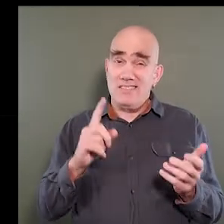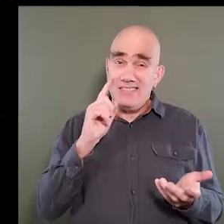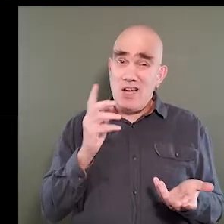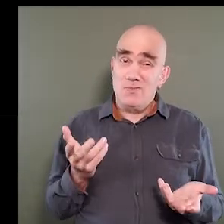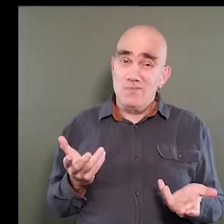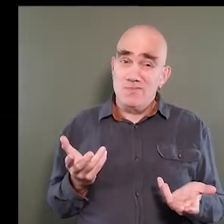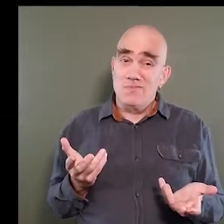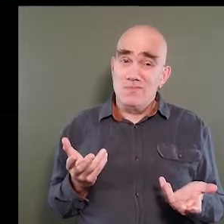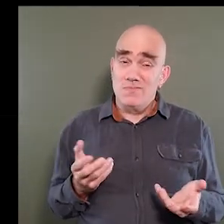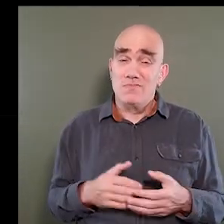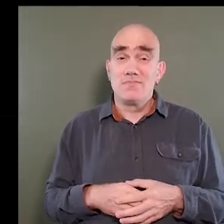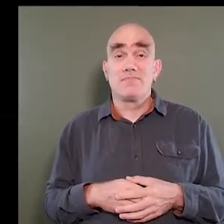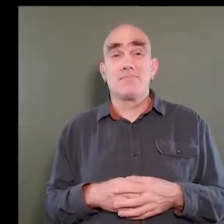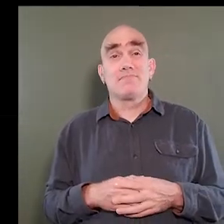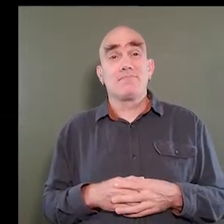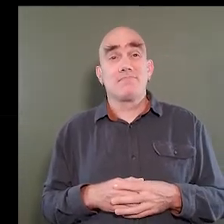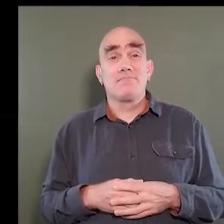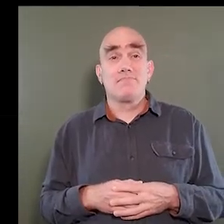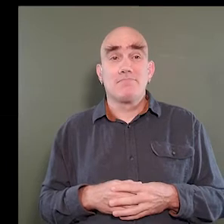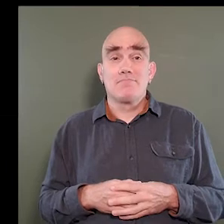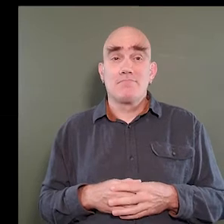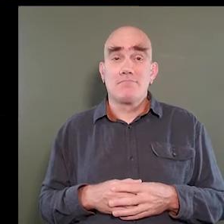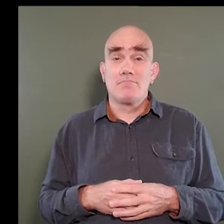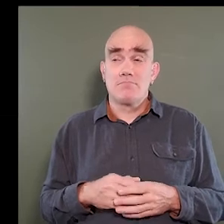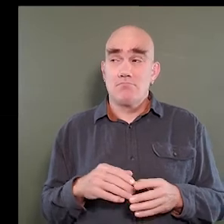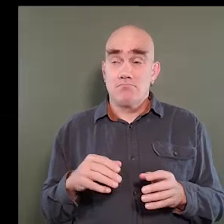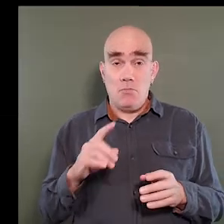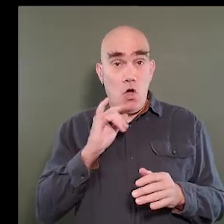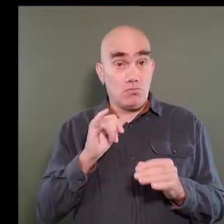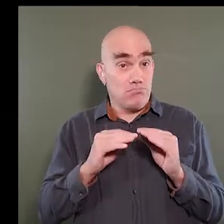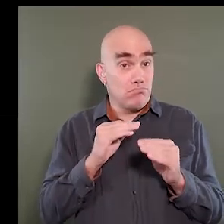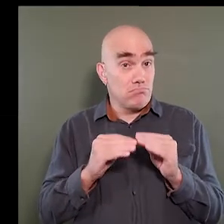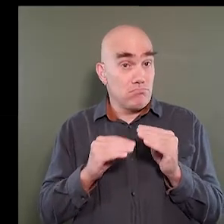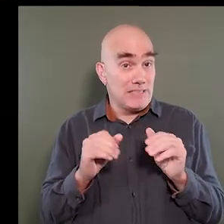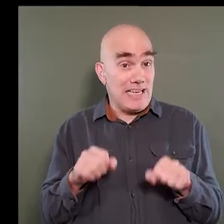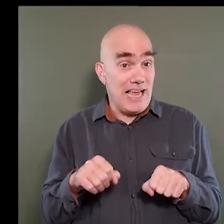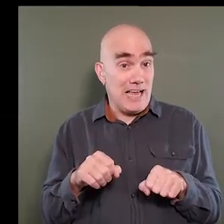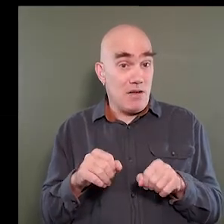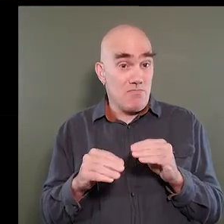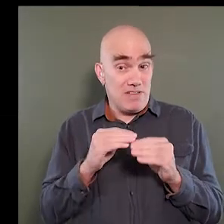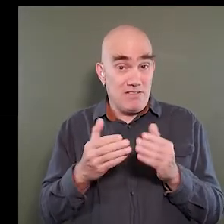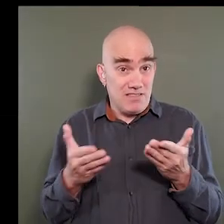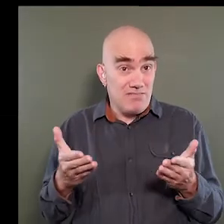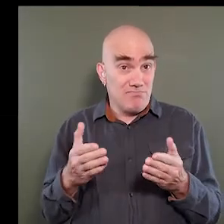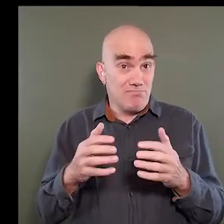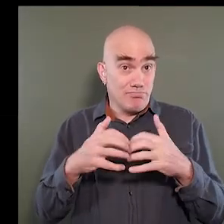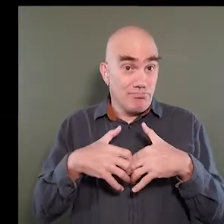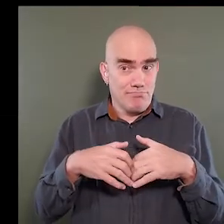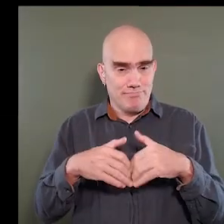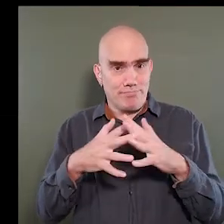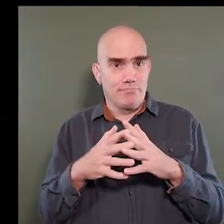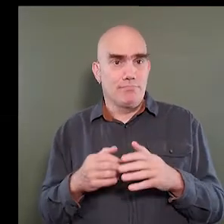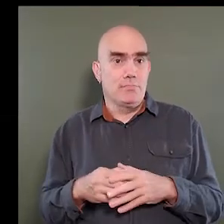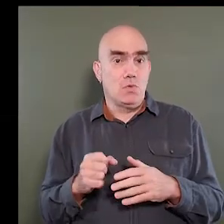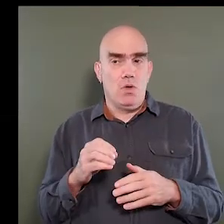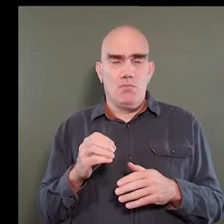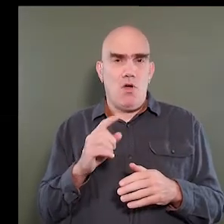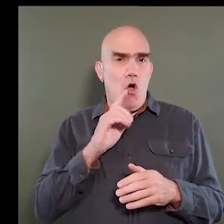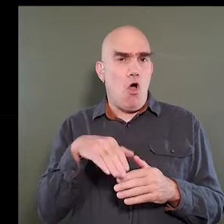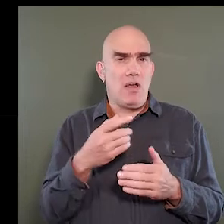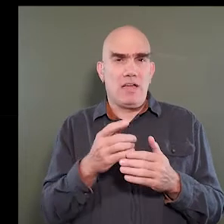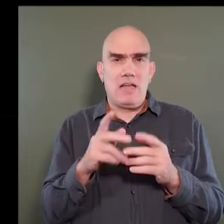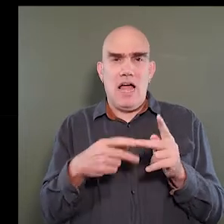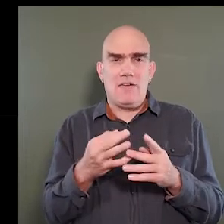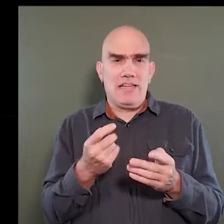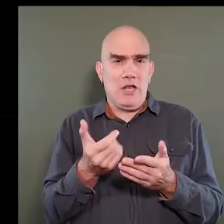is more than it sounds. It does repairs as well. So it does all kinds of little things for the home to